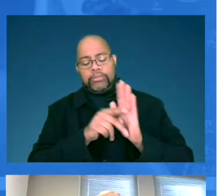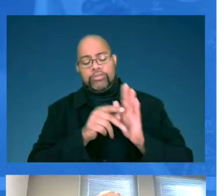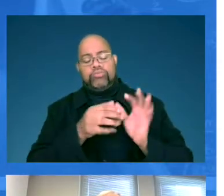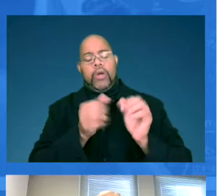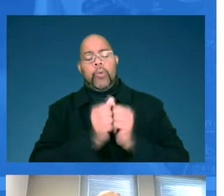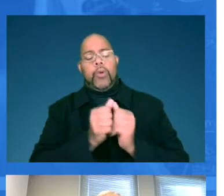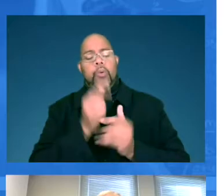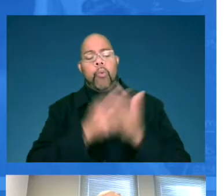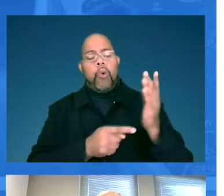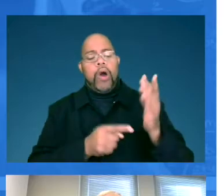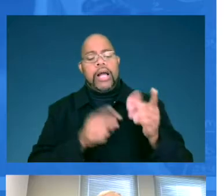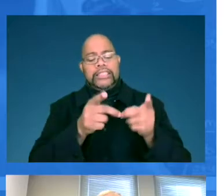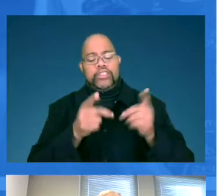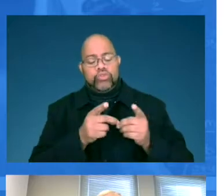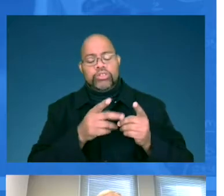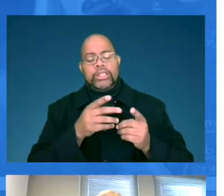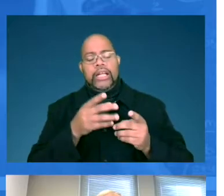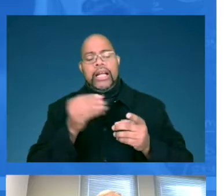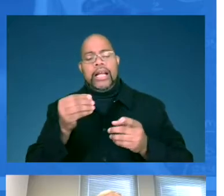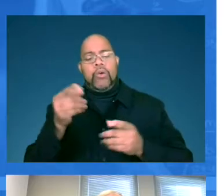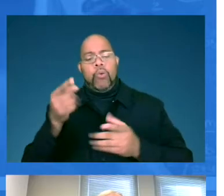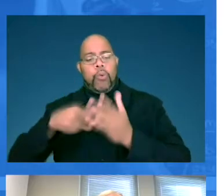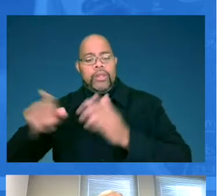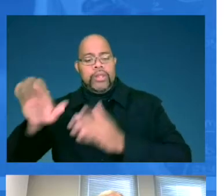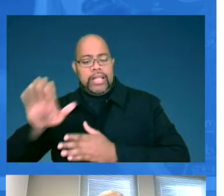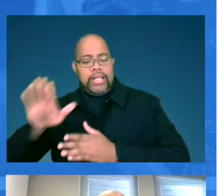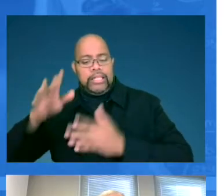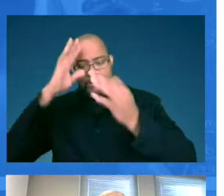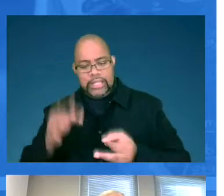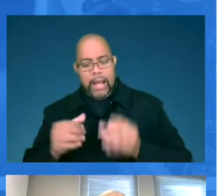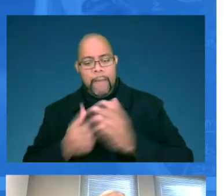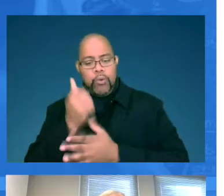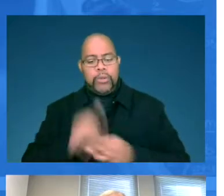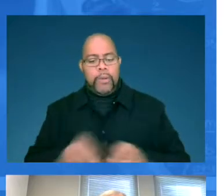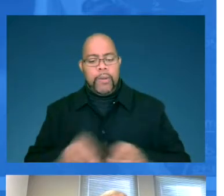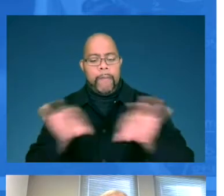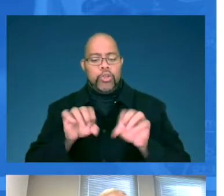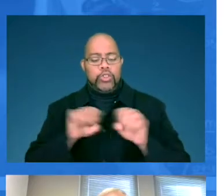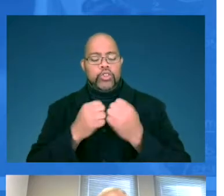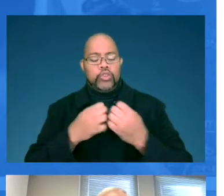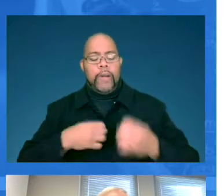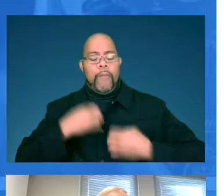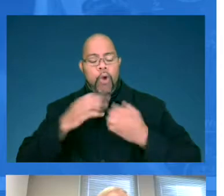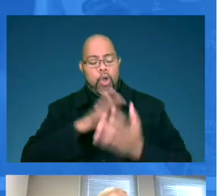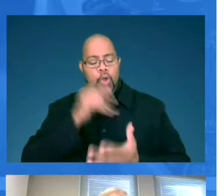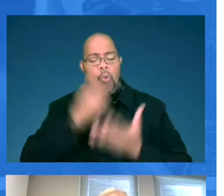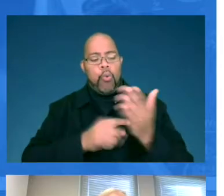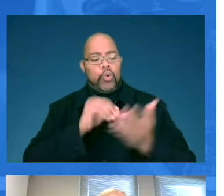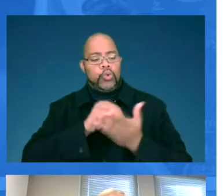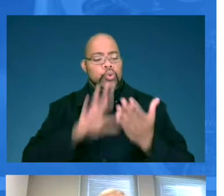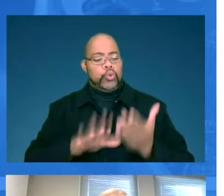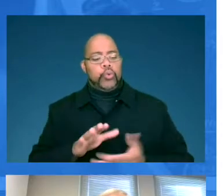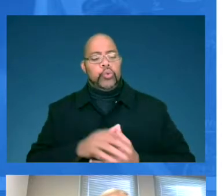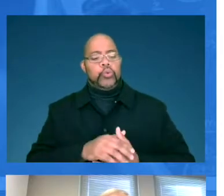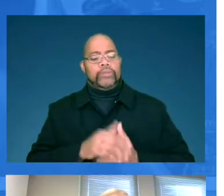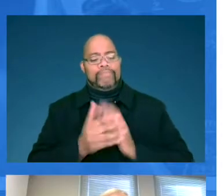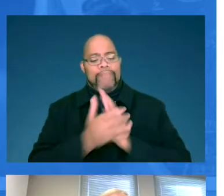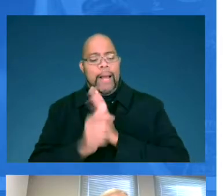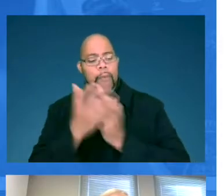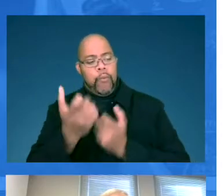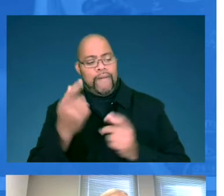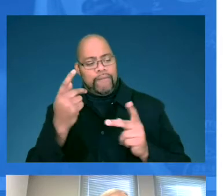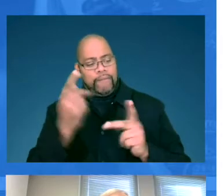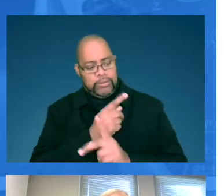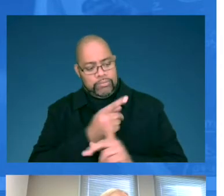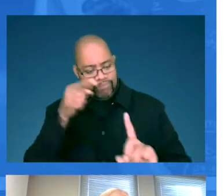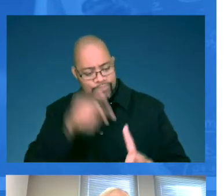building decides is most important in terms of social-emotional learning, what student competencies they want to focus on. And then we have personal skills